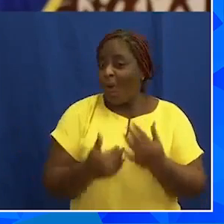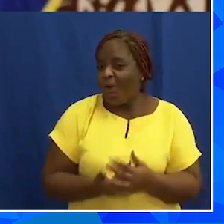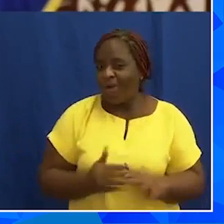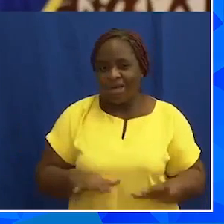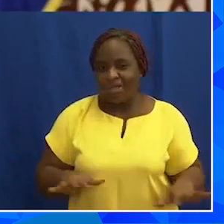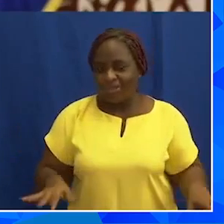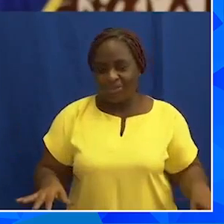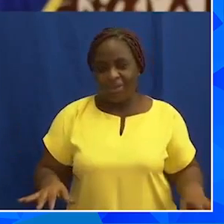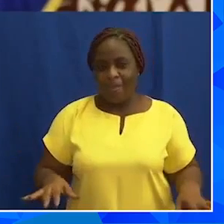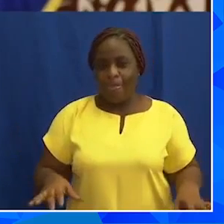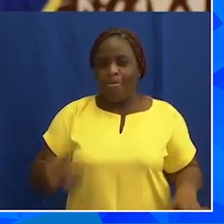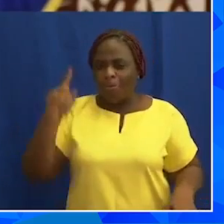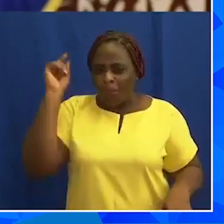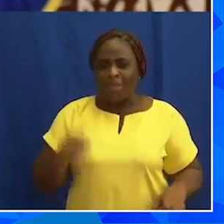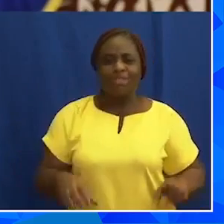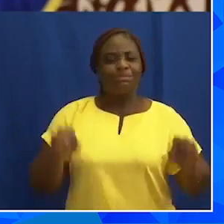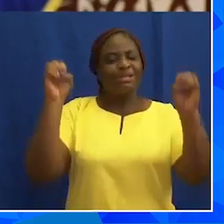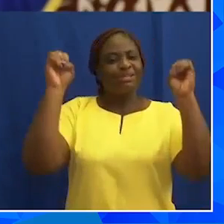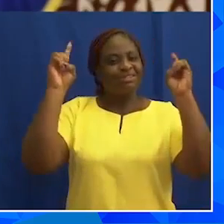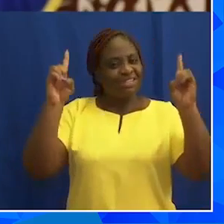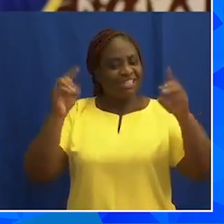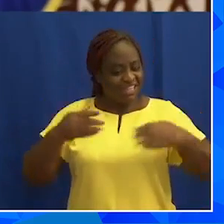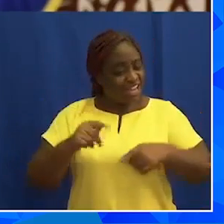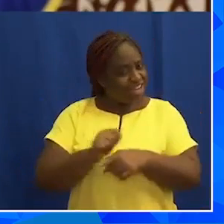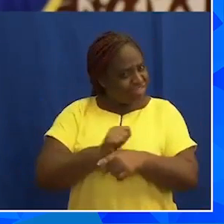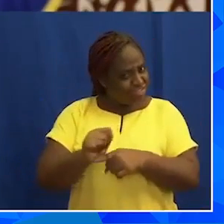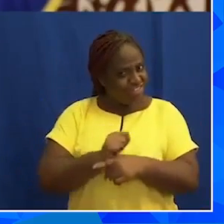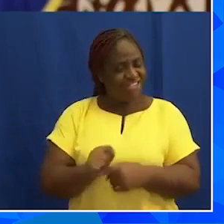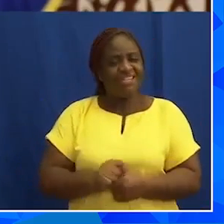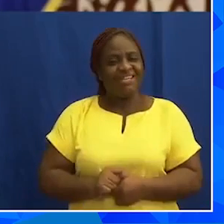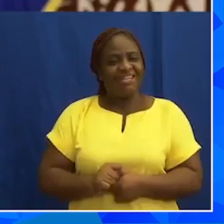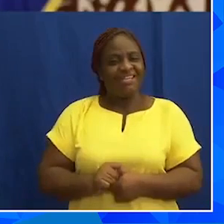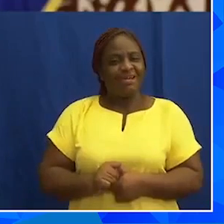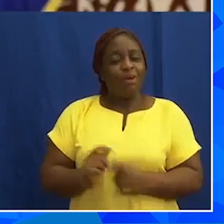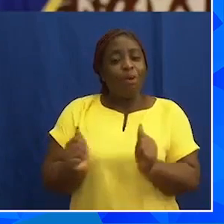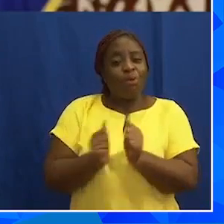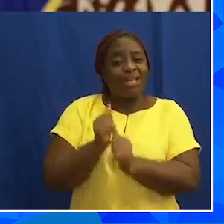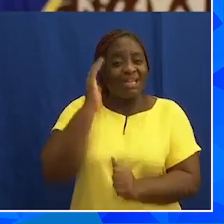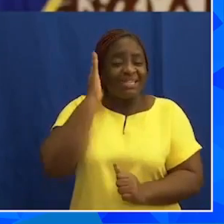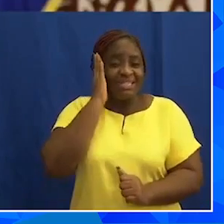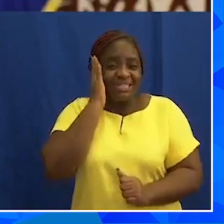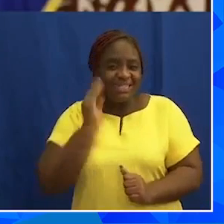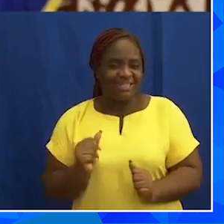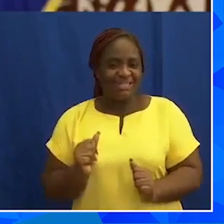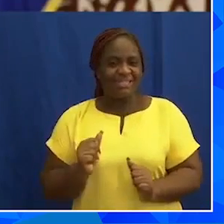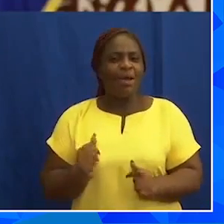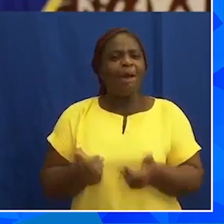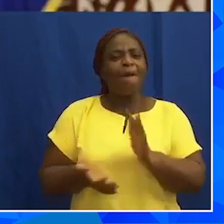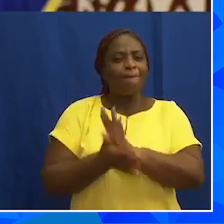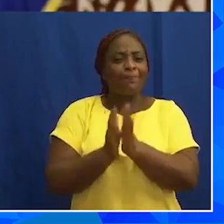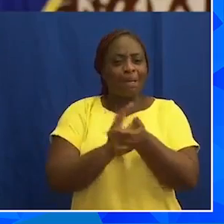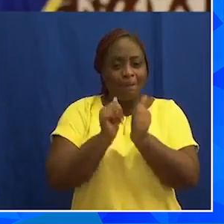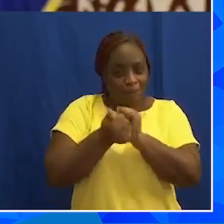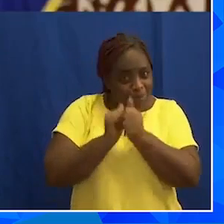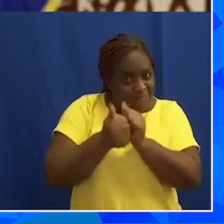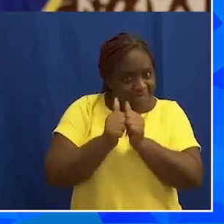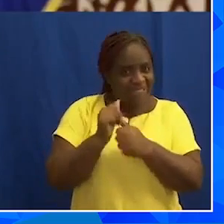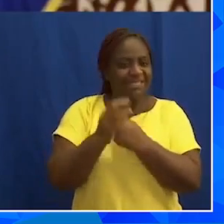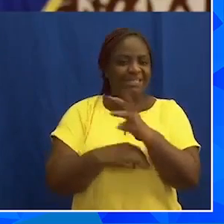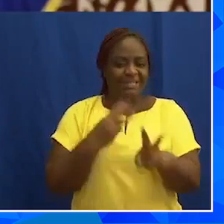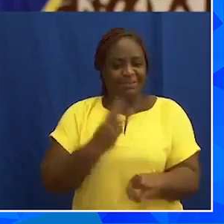should be educated and trained with skills that will enable us to be competitive in the world.